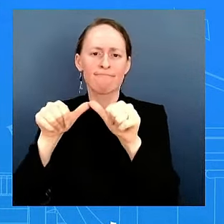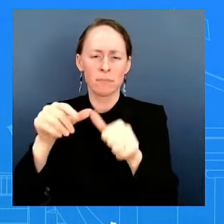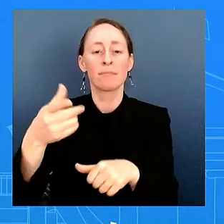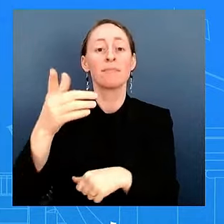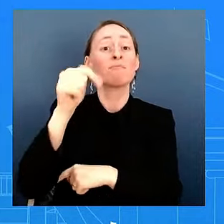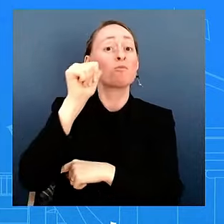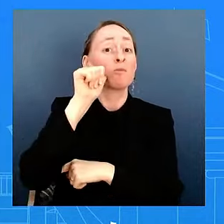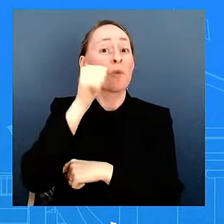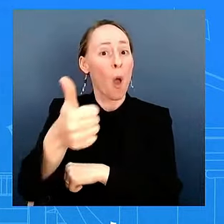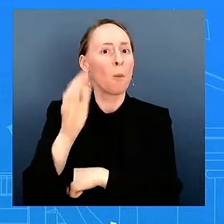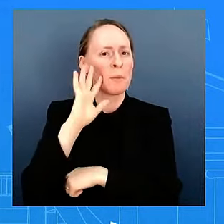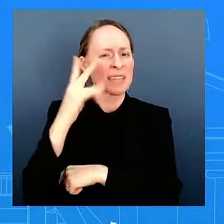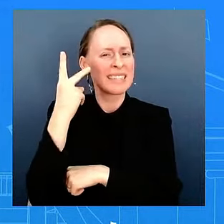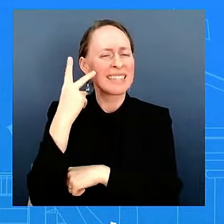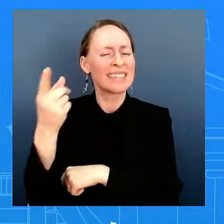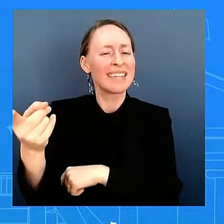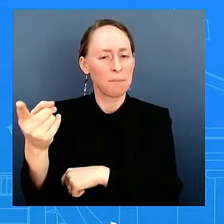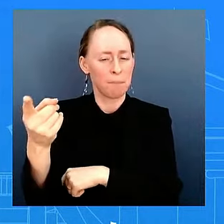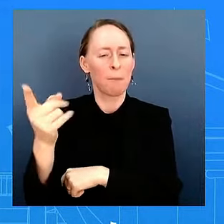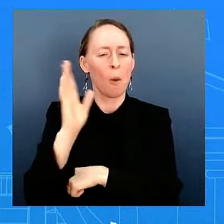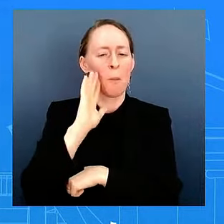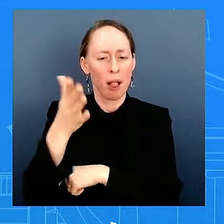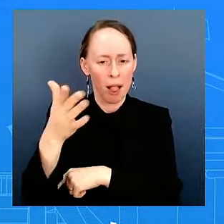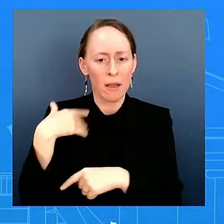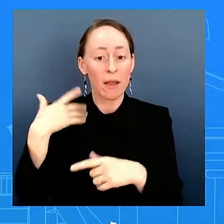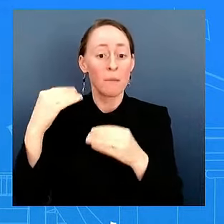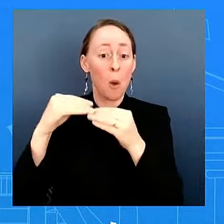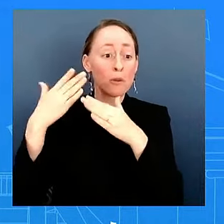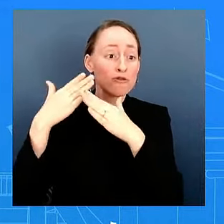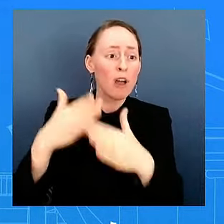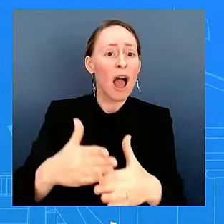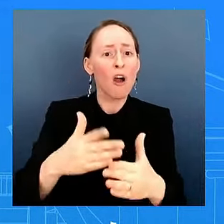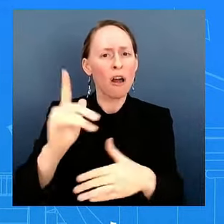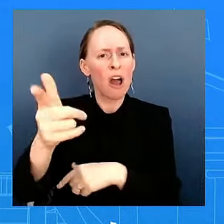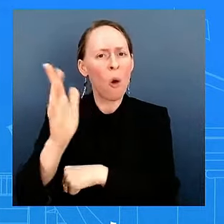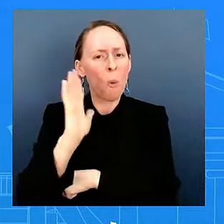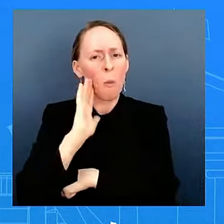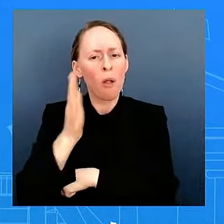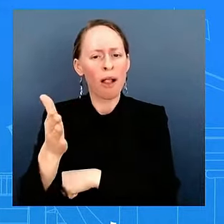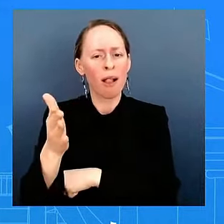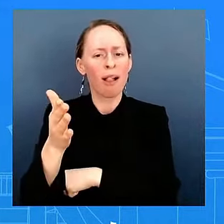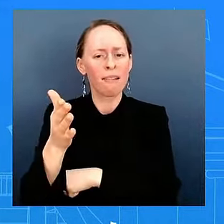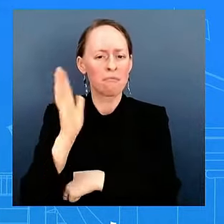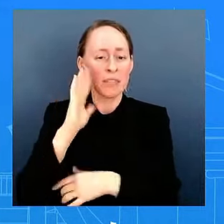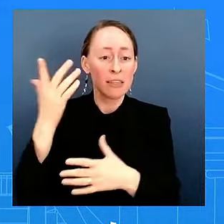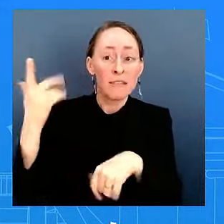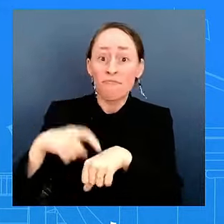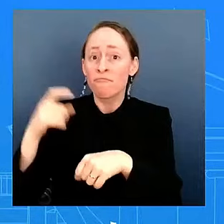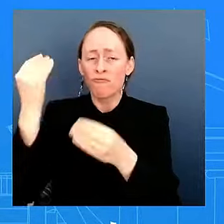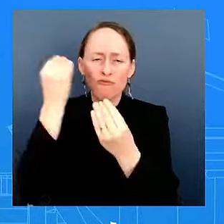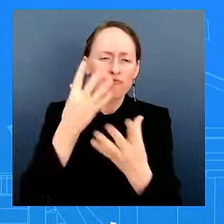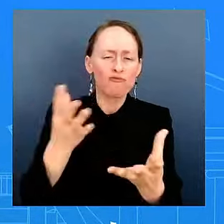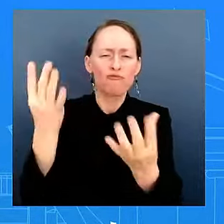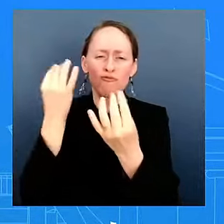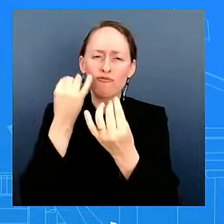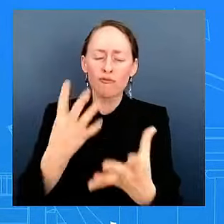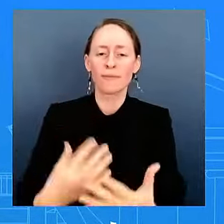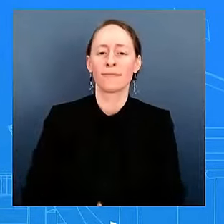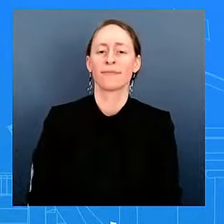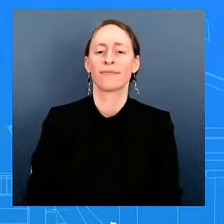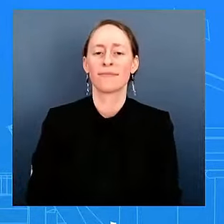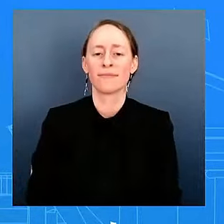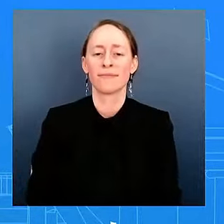certainly we will share that with all of you. As far as his schedule, we will do that. Thank you. Just to follow up on Steve's question.